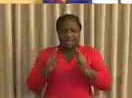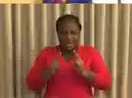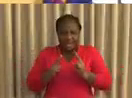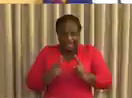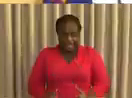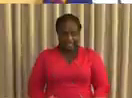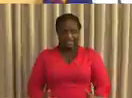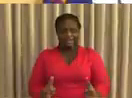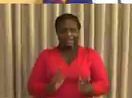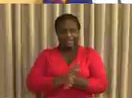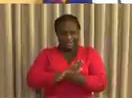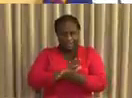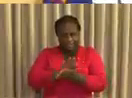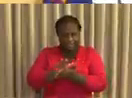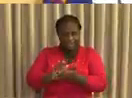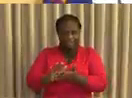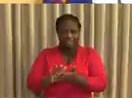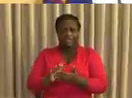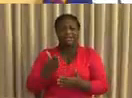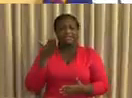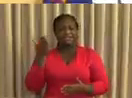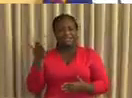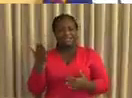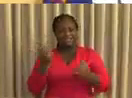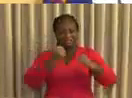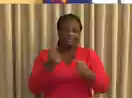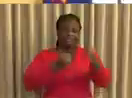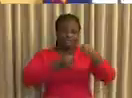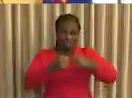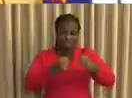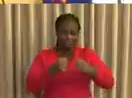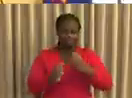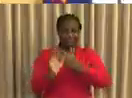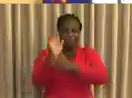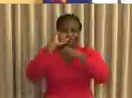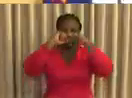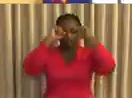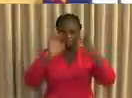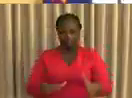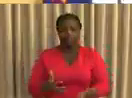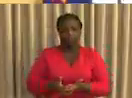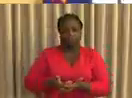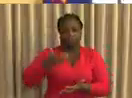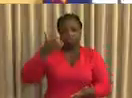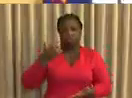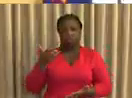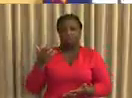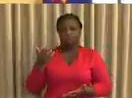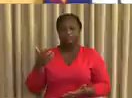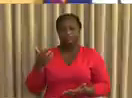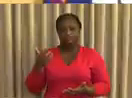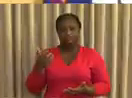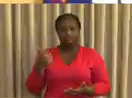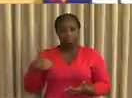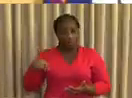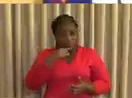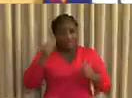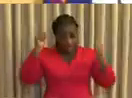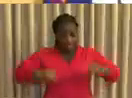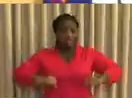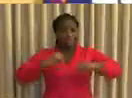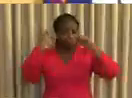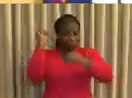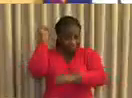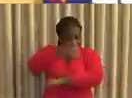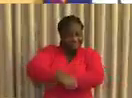weapons of our defense against the virus. We can defeat this virus if we all